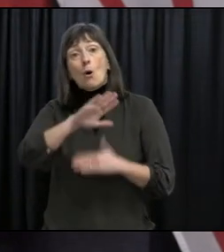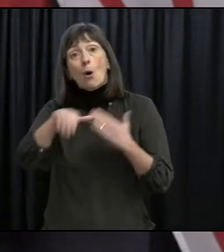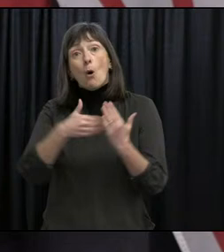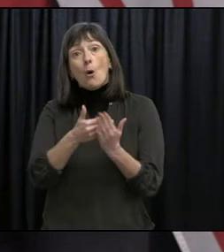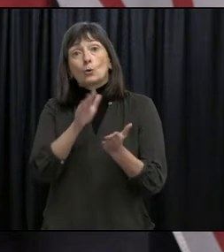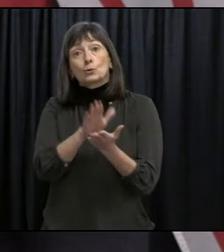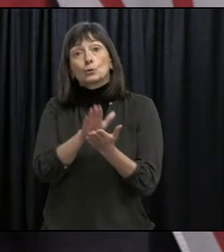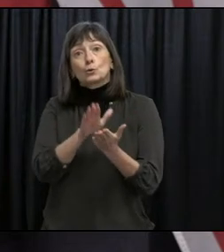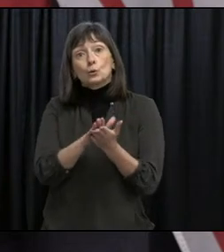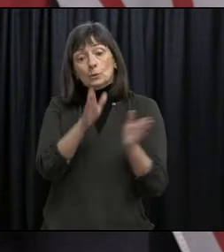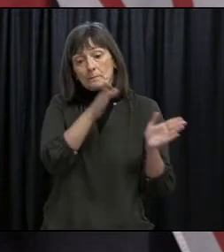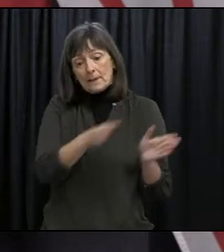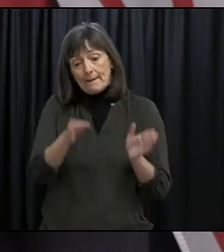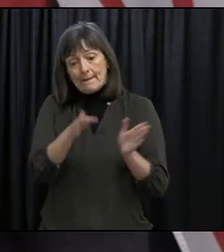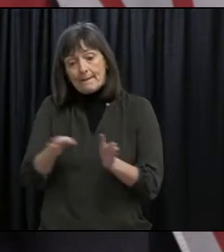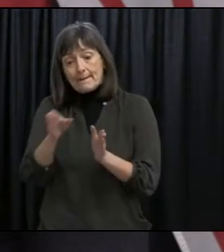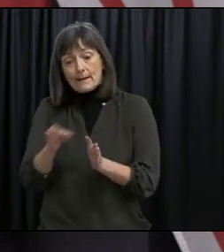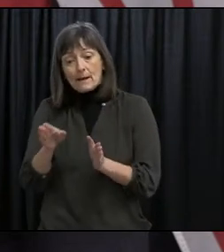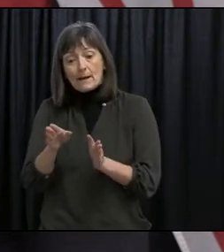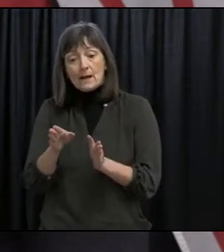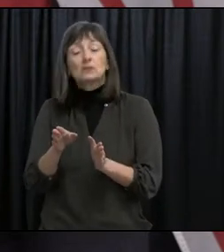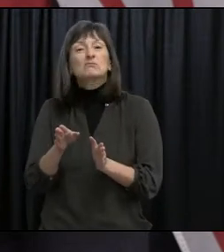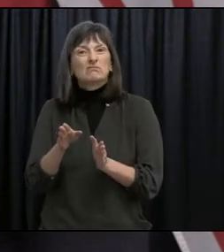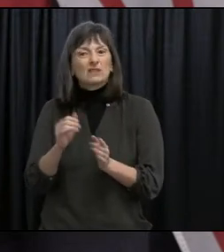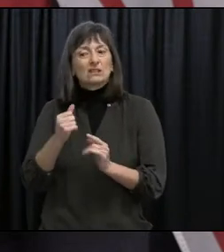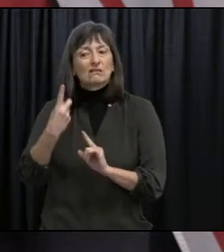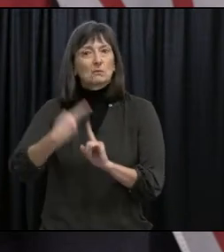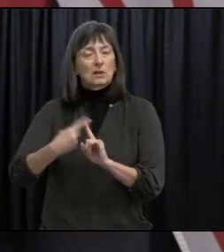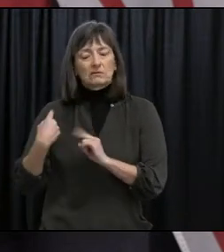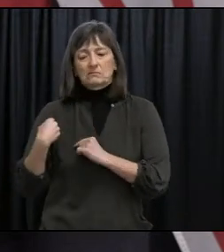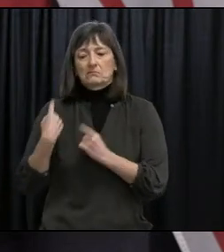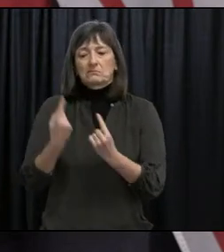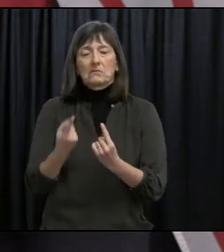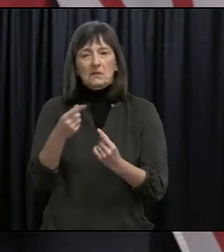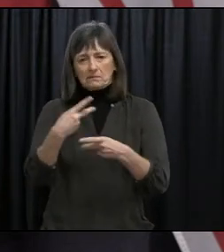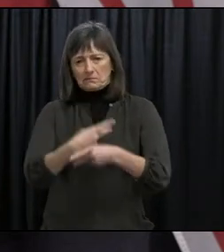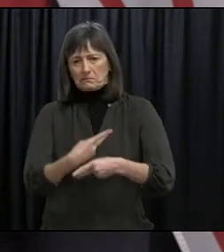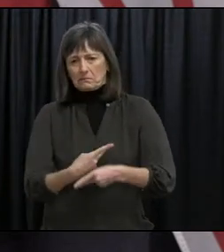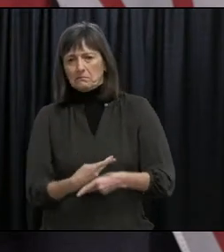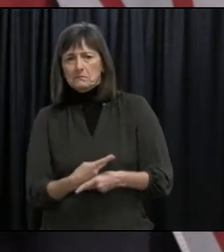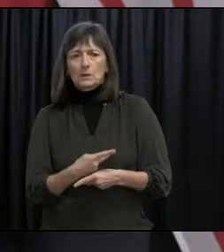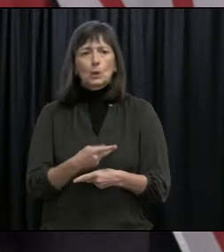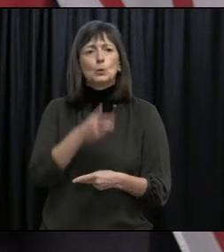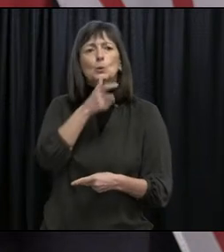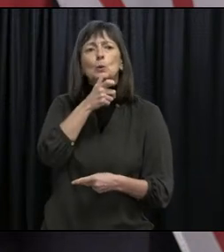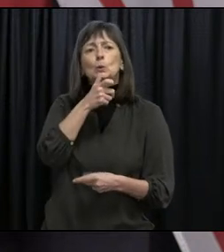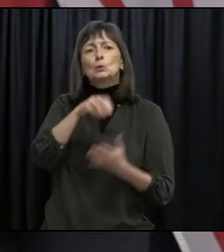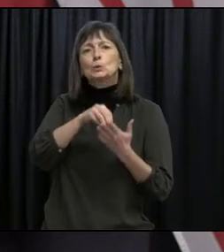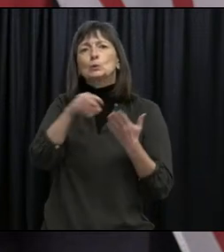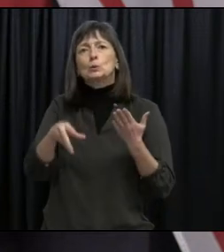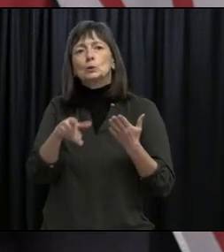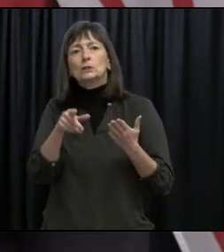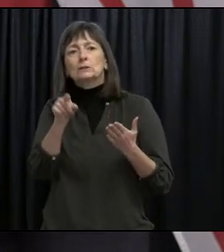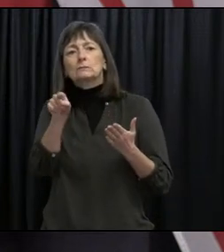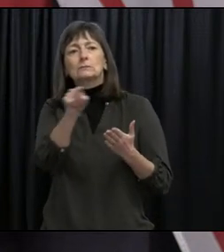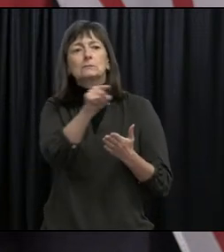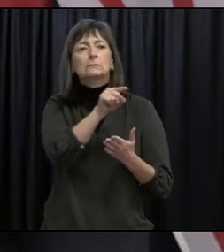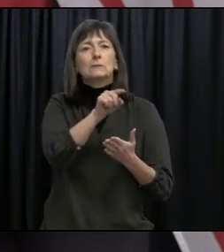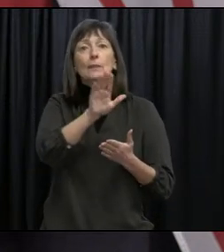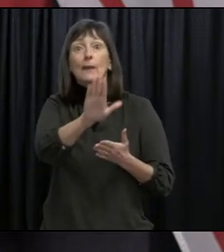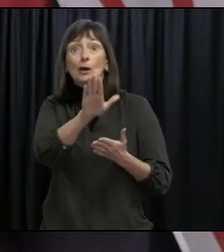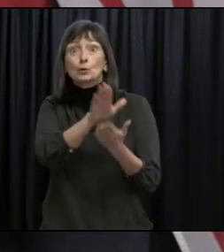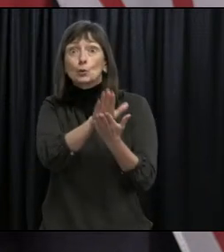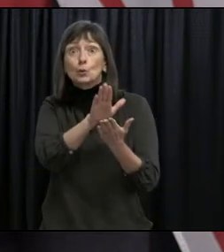all schools have done work over the past number of months to determine if there are any students in the school